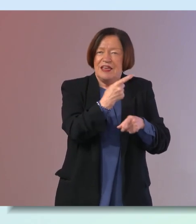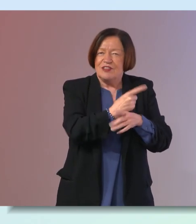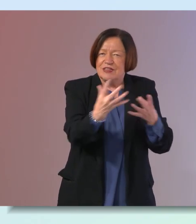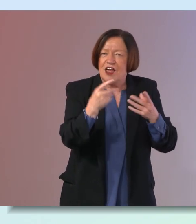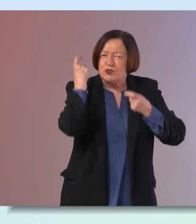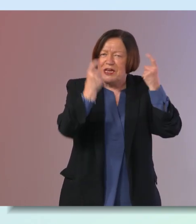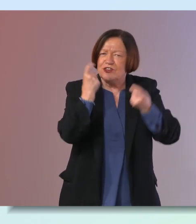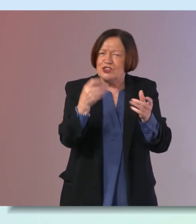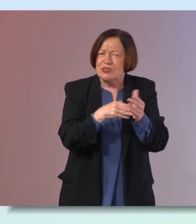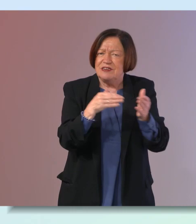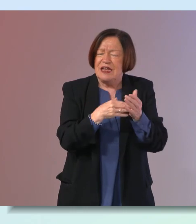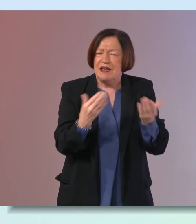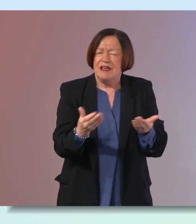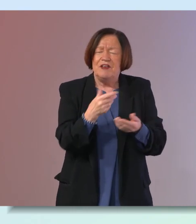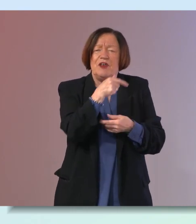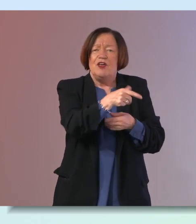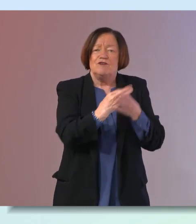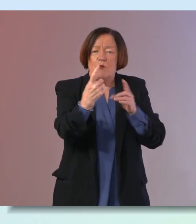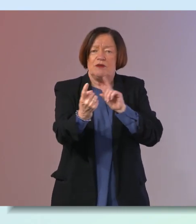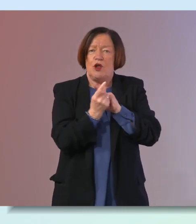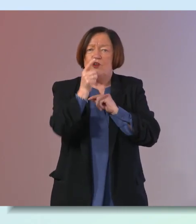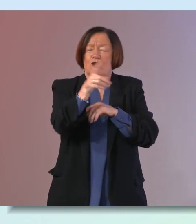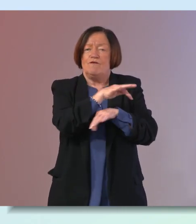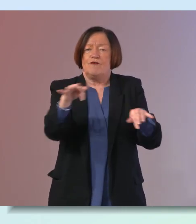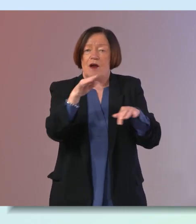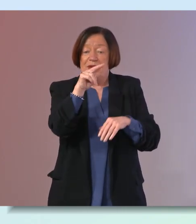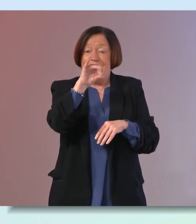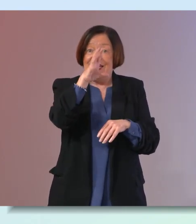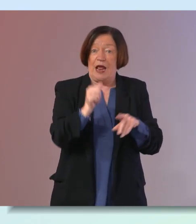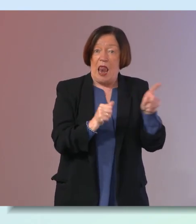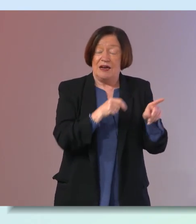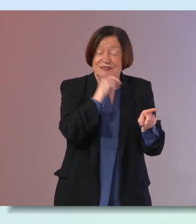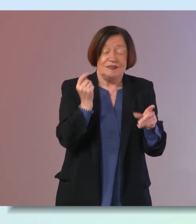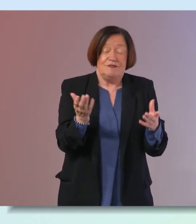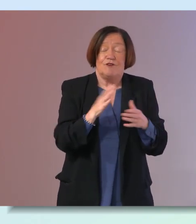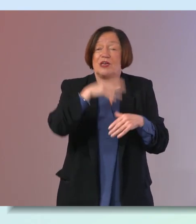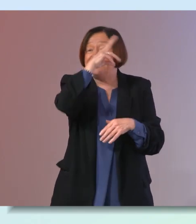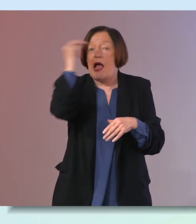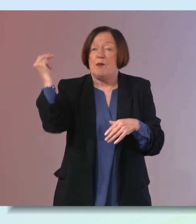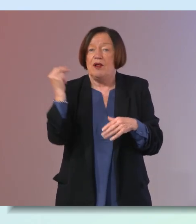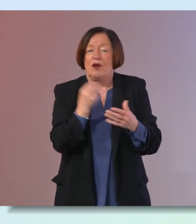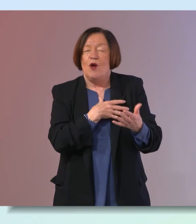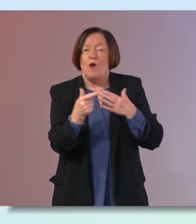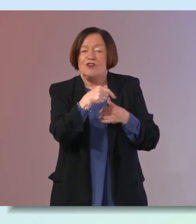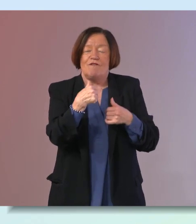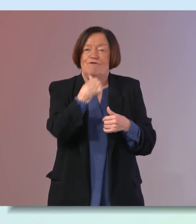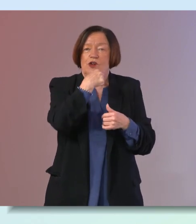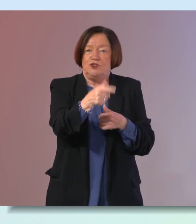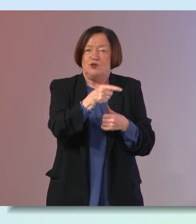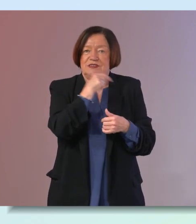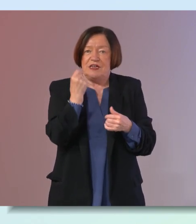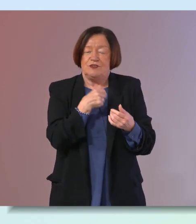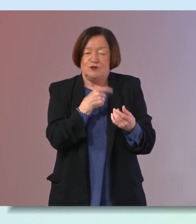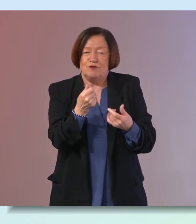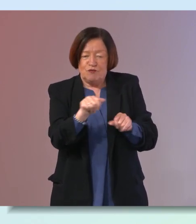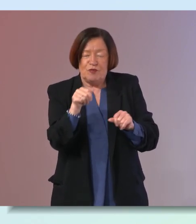to be considered isn't there so if somebody came to you from nicola let's just say for example i mean what would be the first thing you'd say to them to